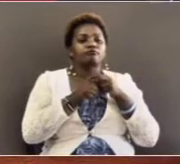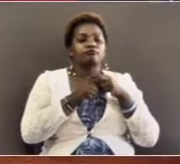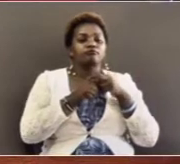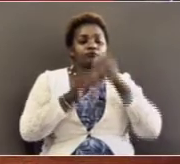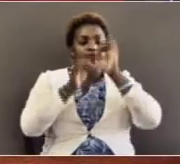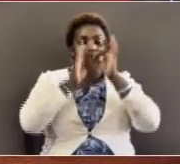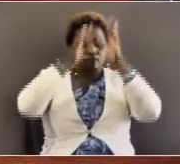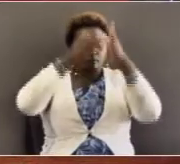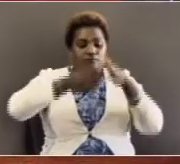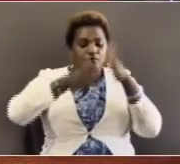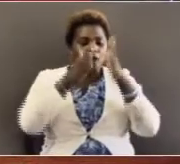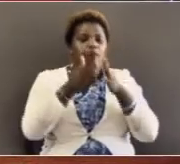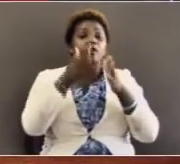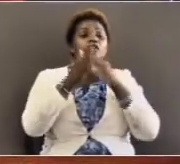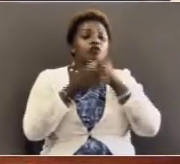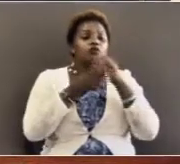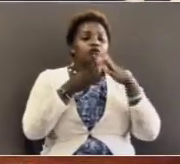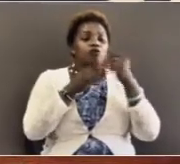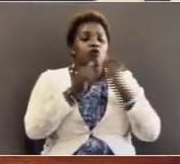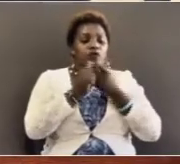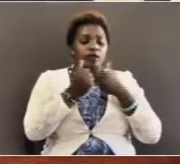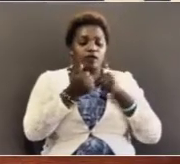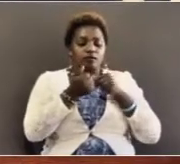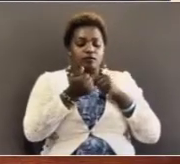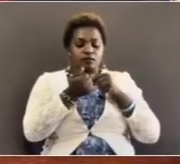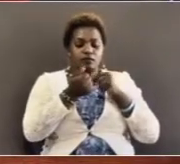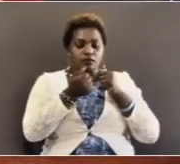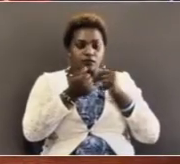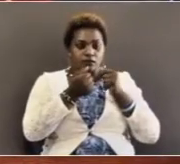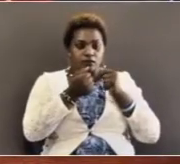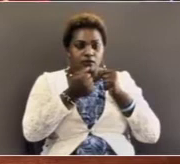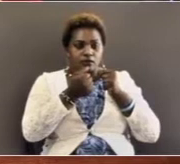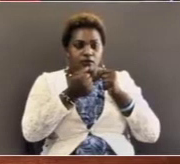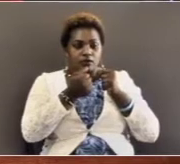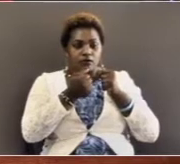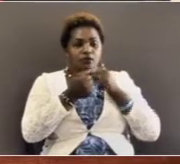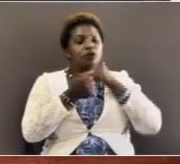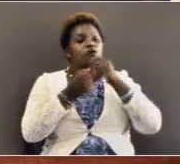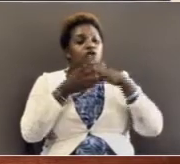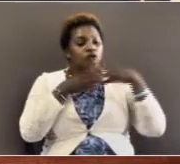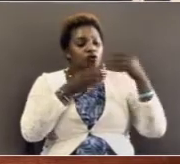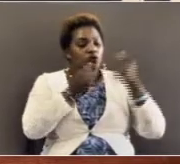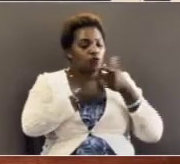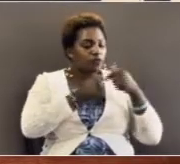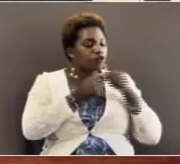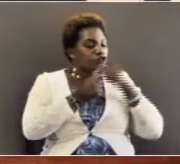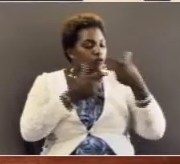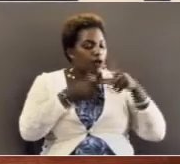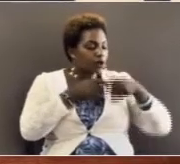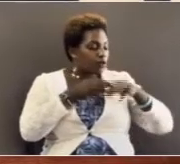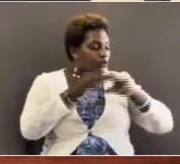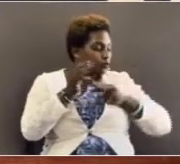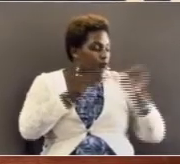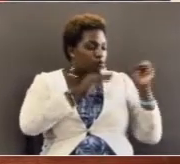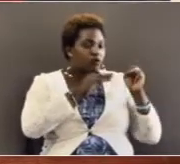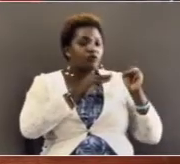if your presence don't go with us personally, do not let us move a